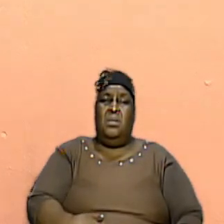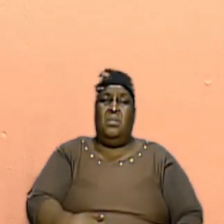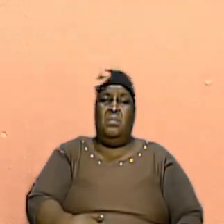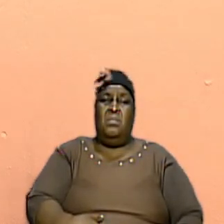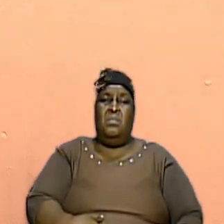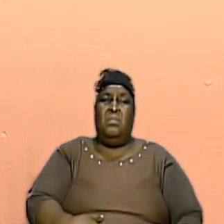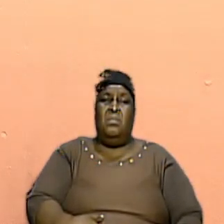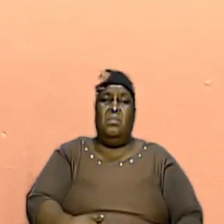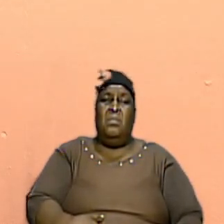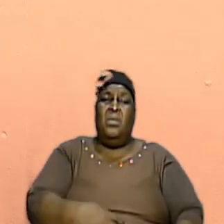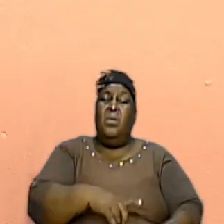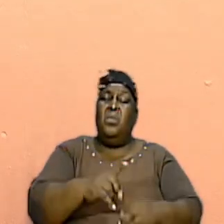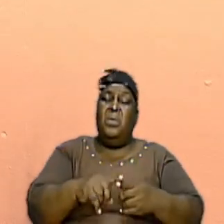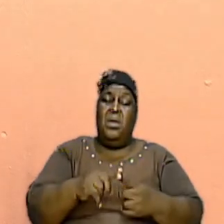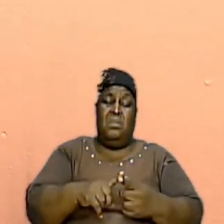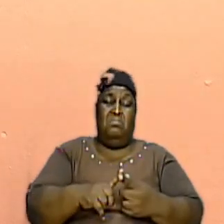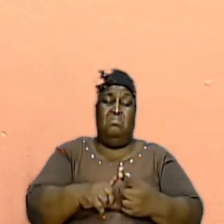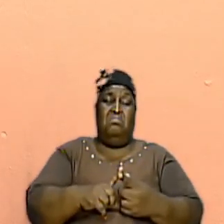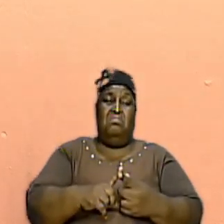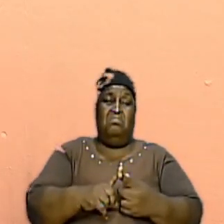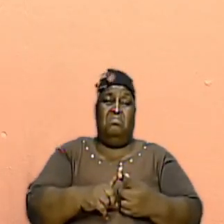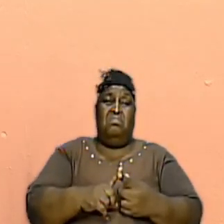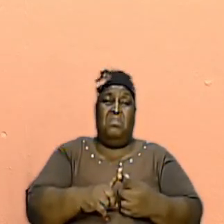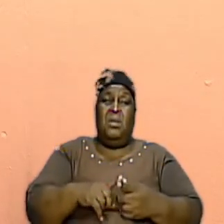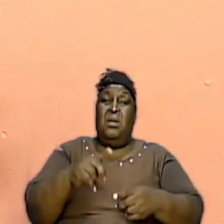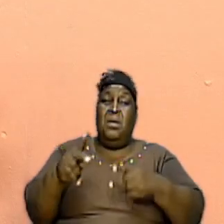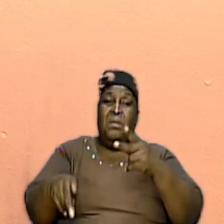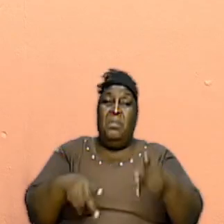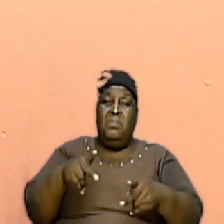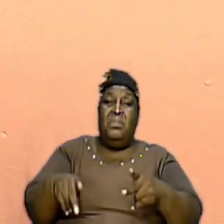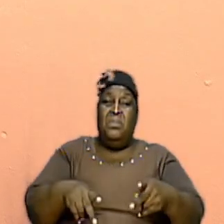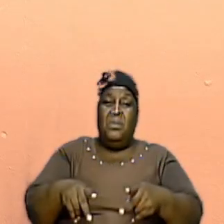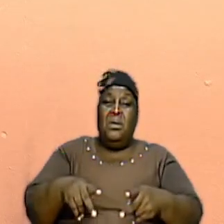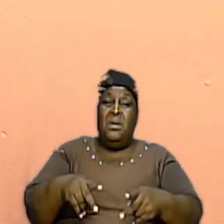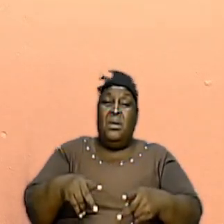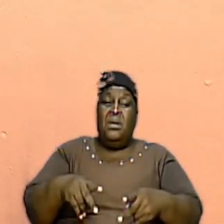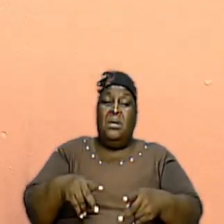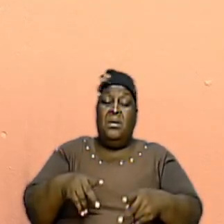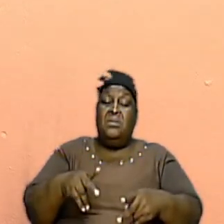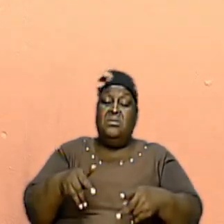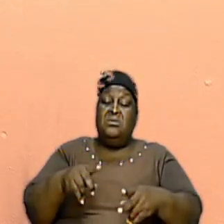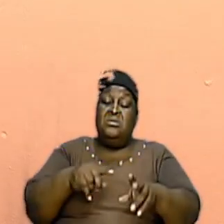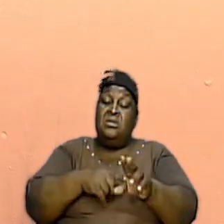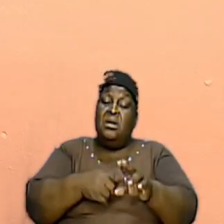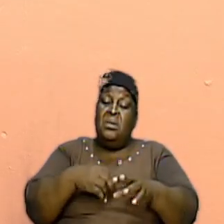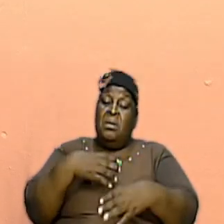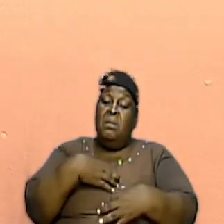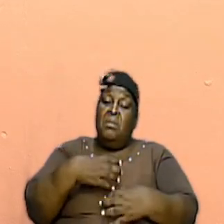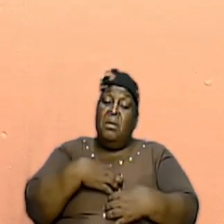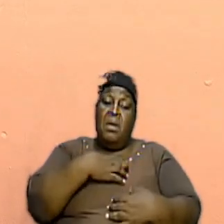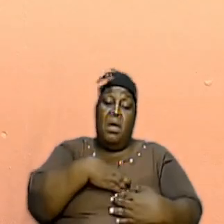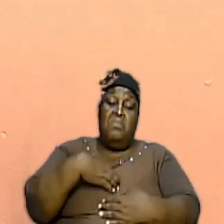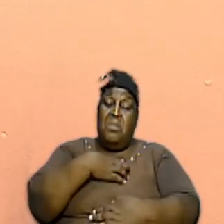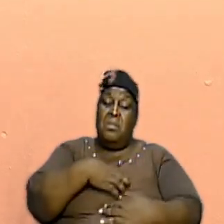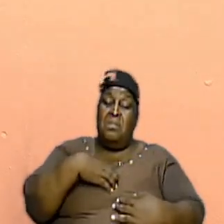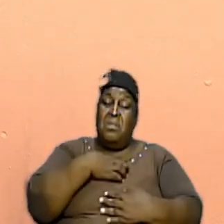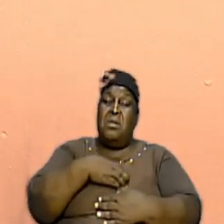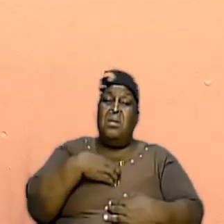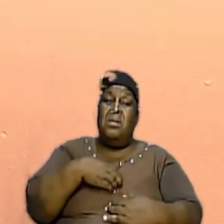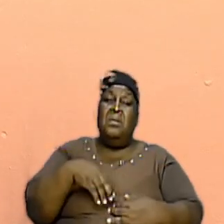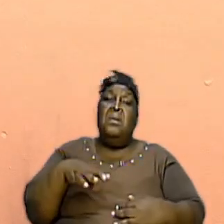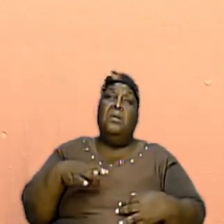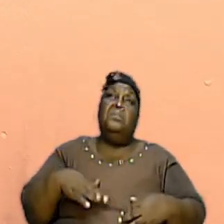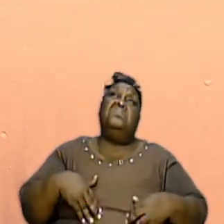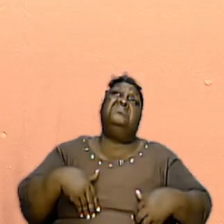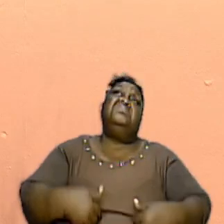After A While The People Started To Complain They Started To Murmur Them Said We